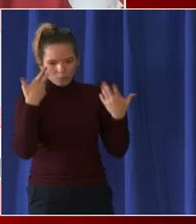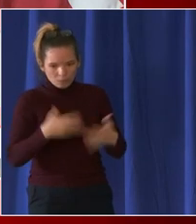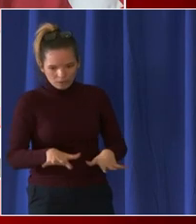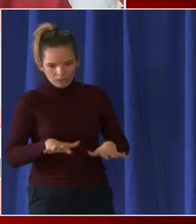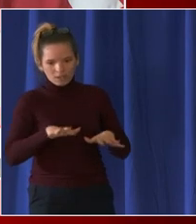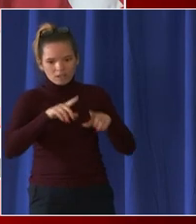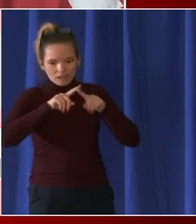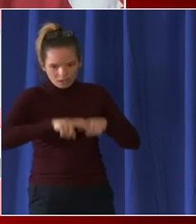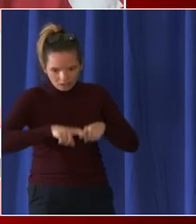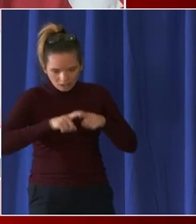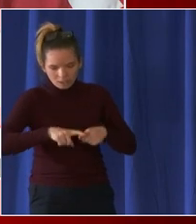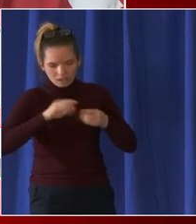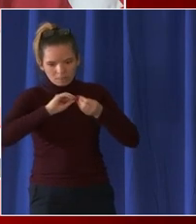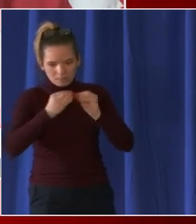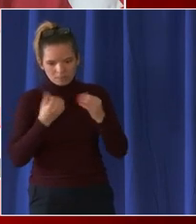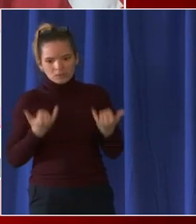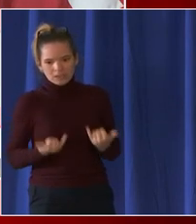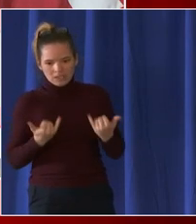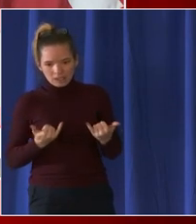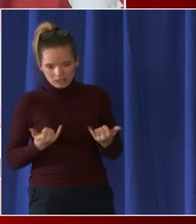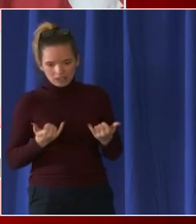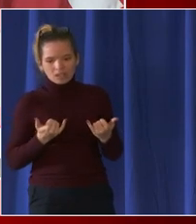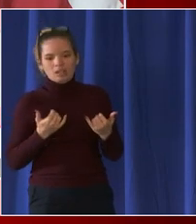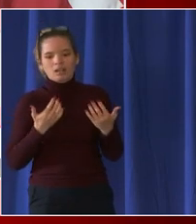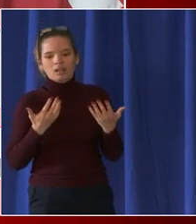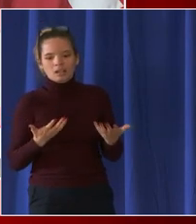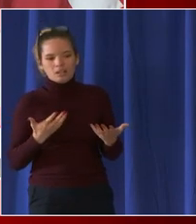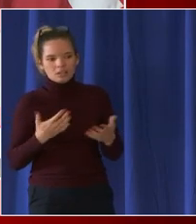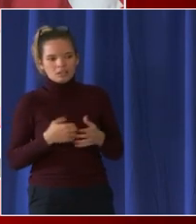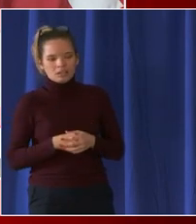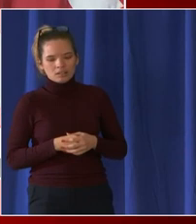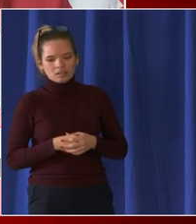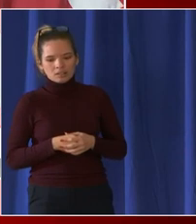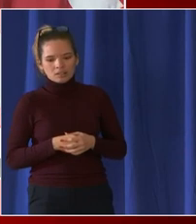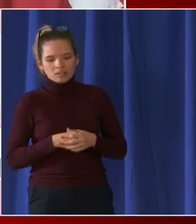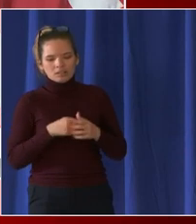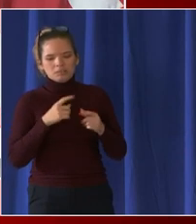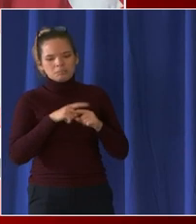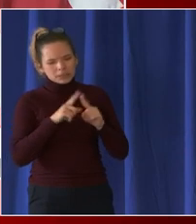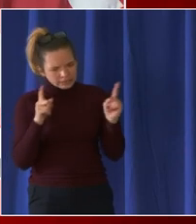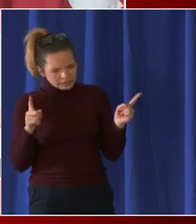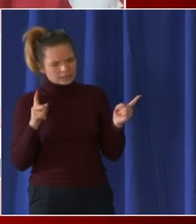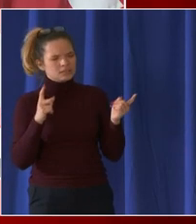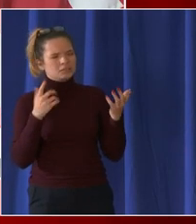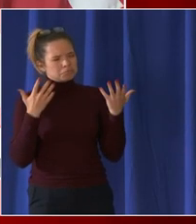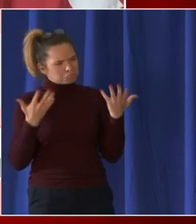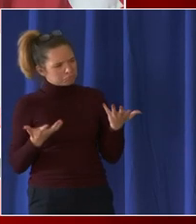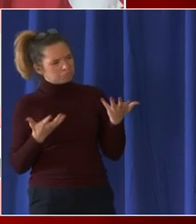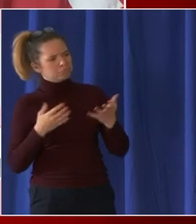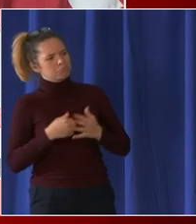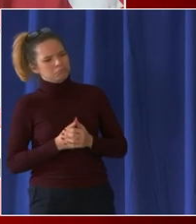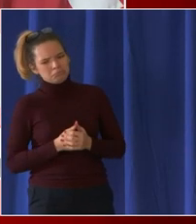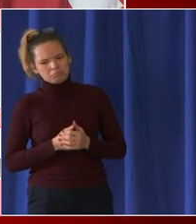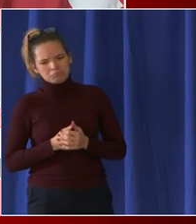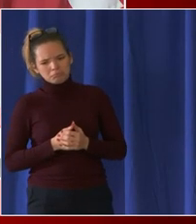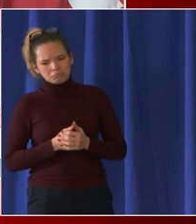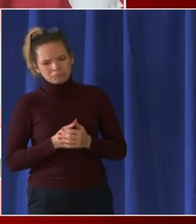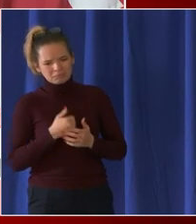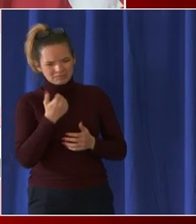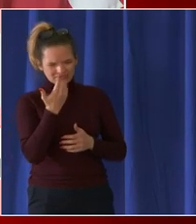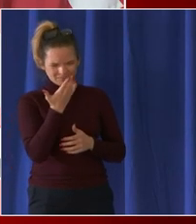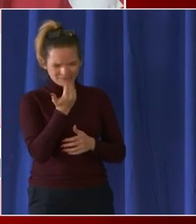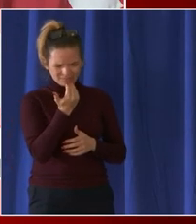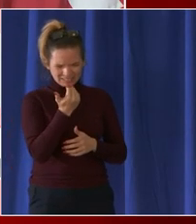uh but by our cheap math um there were about 15 other schools that had a higher